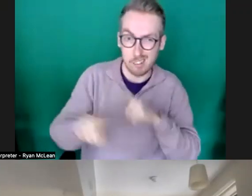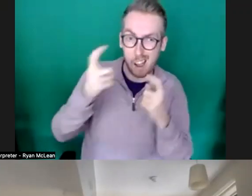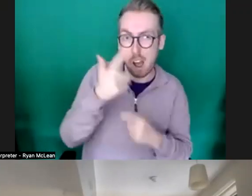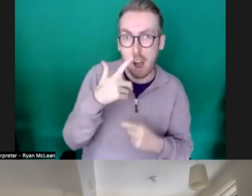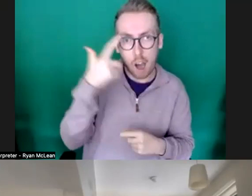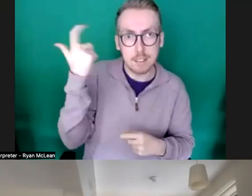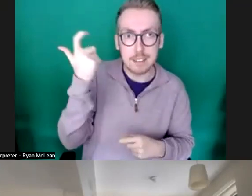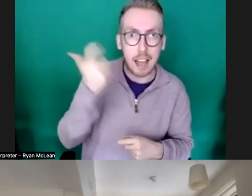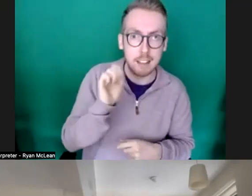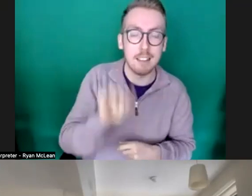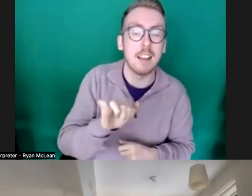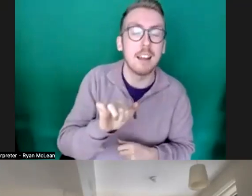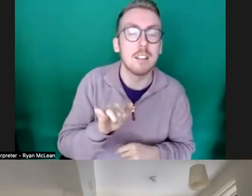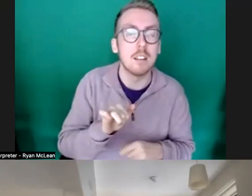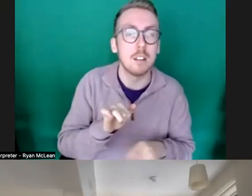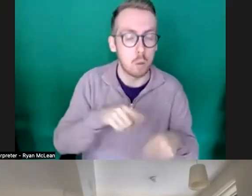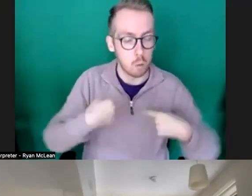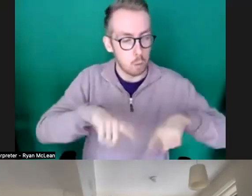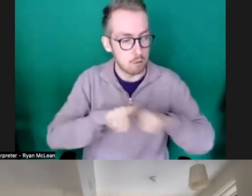comes to analyzing your budget